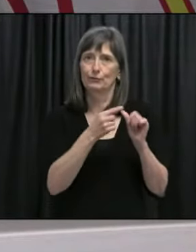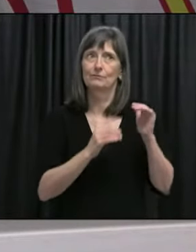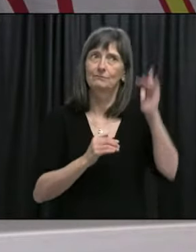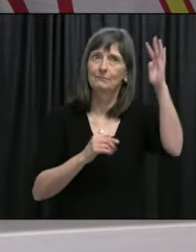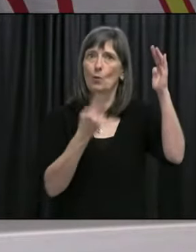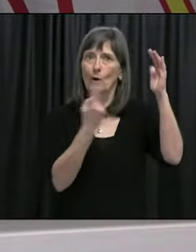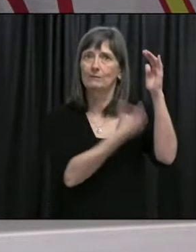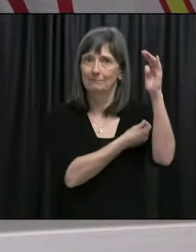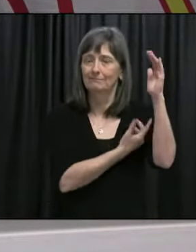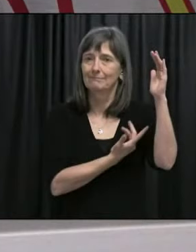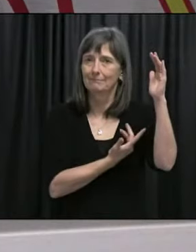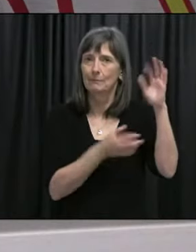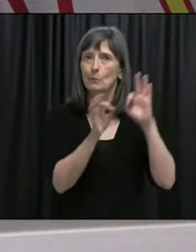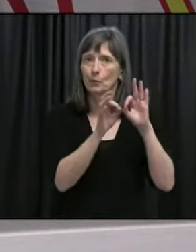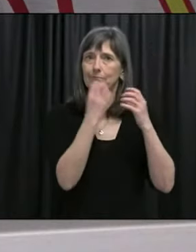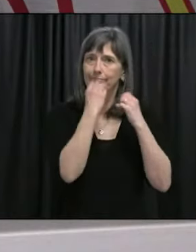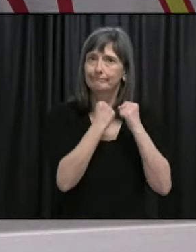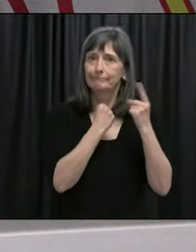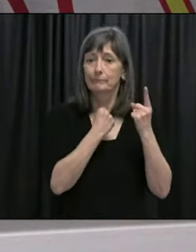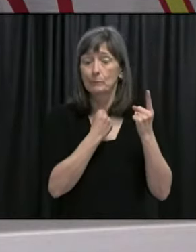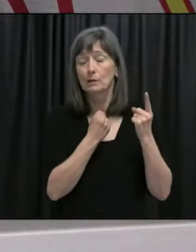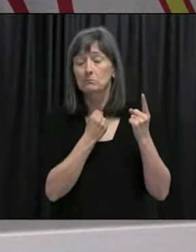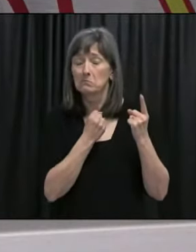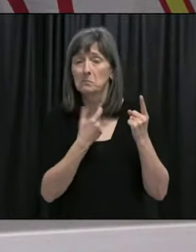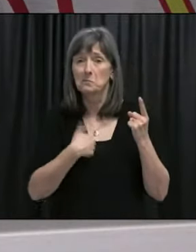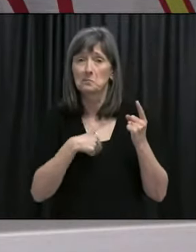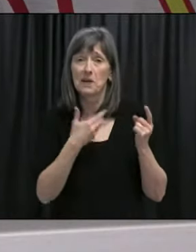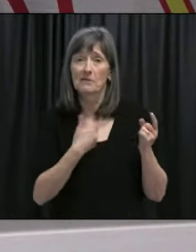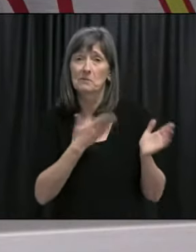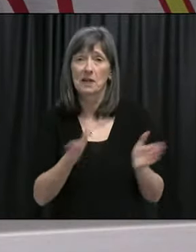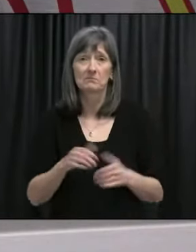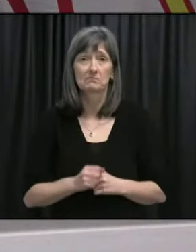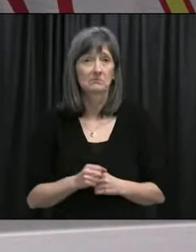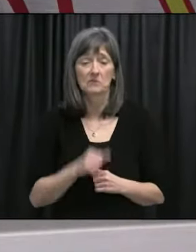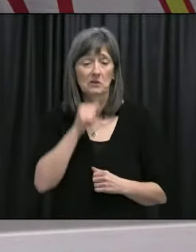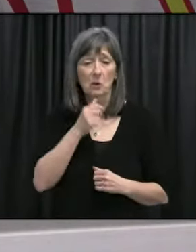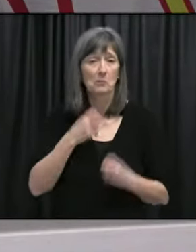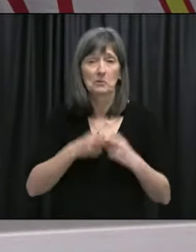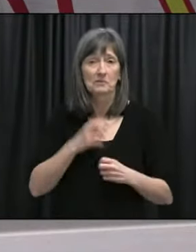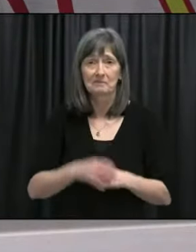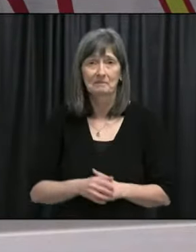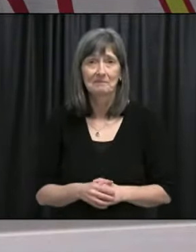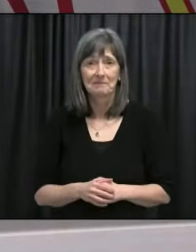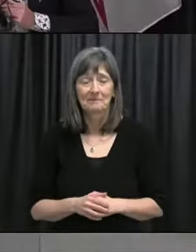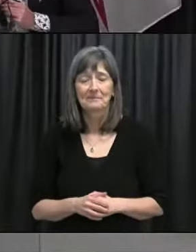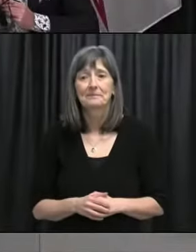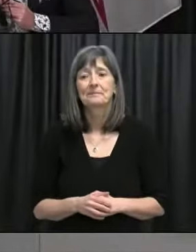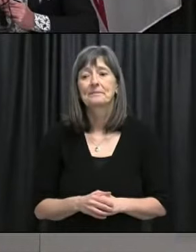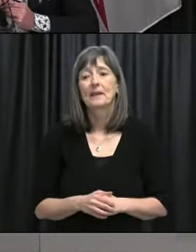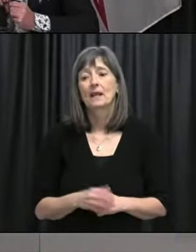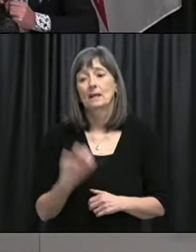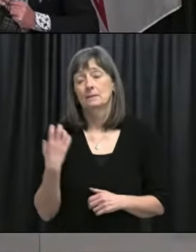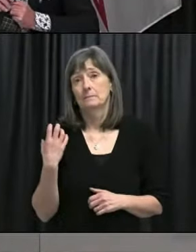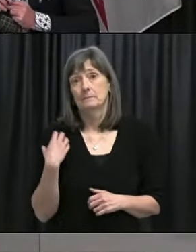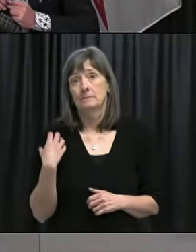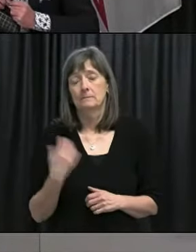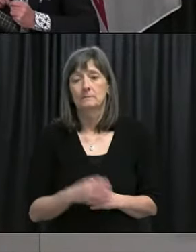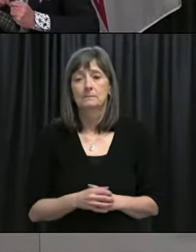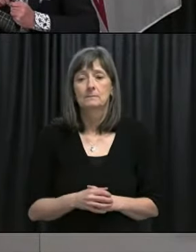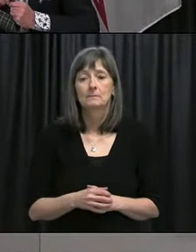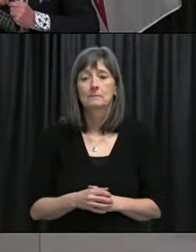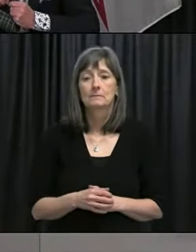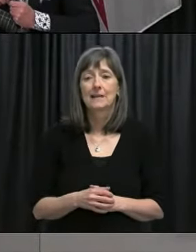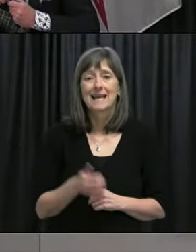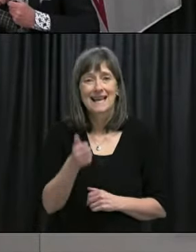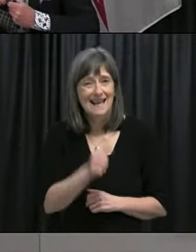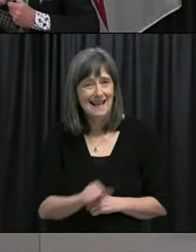uh, it, uh, it, has been factored into the plan, so it shouldn't be an issue. Uh, just as, uh, an additional comment, uh, every person